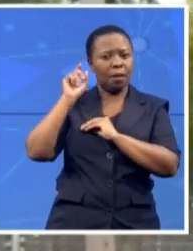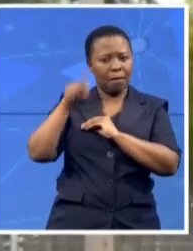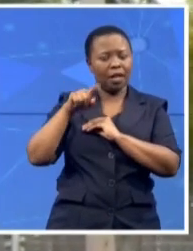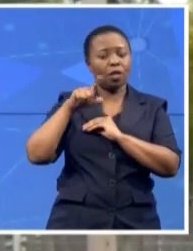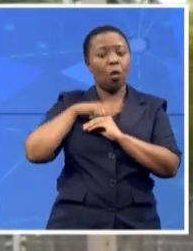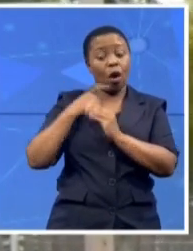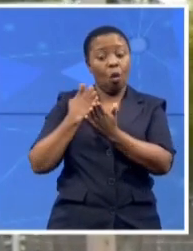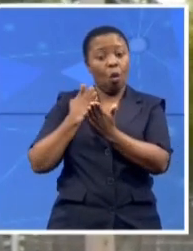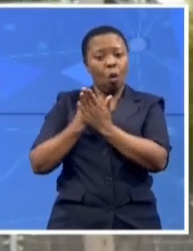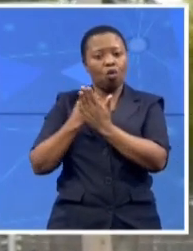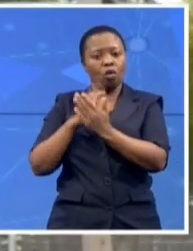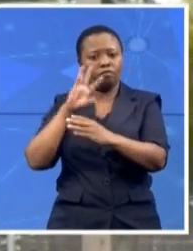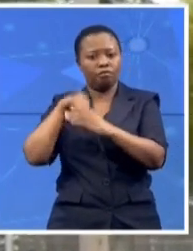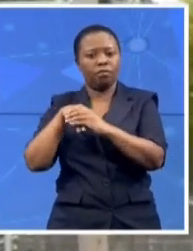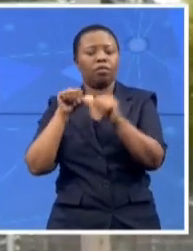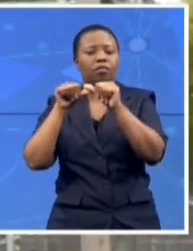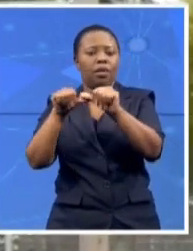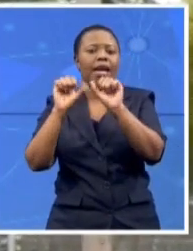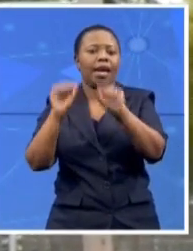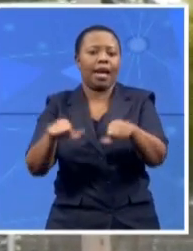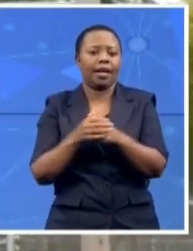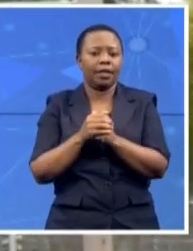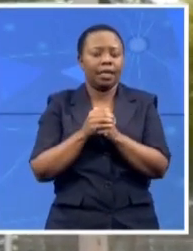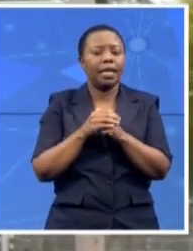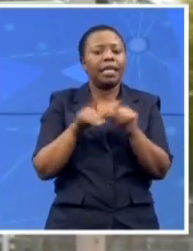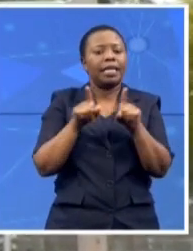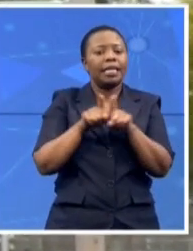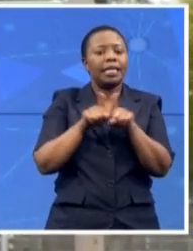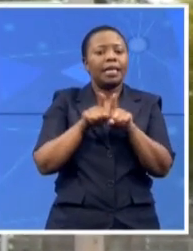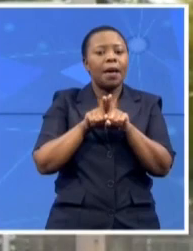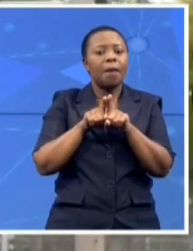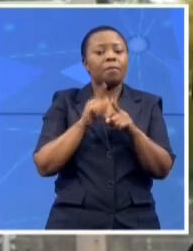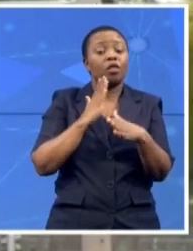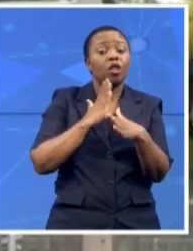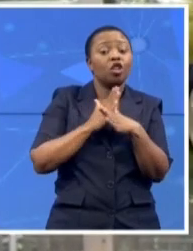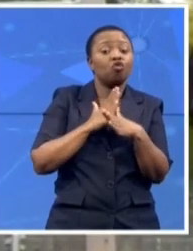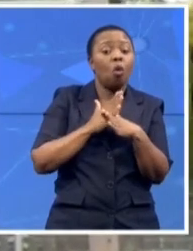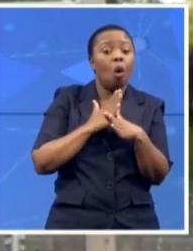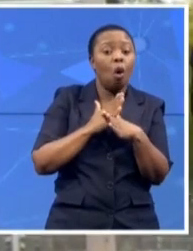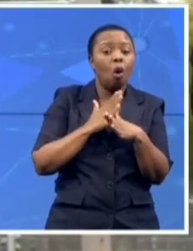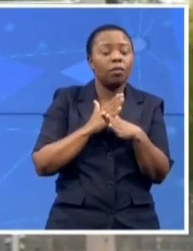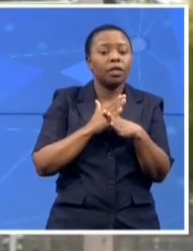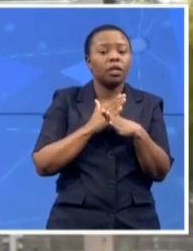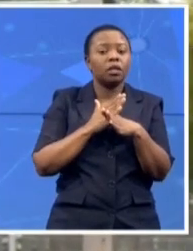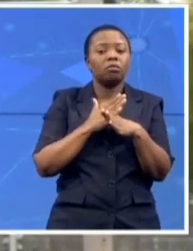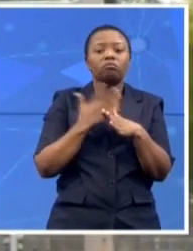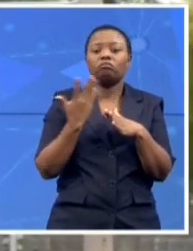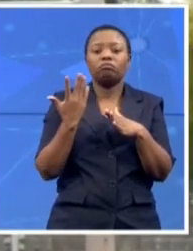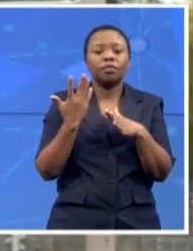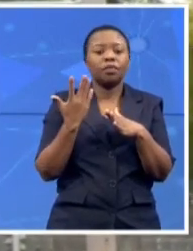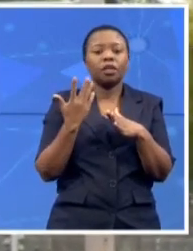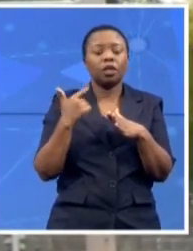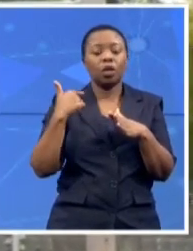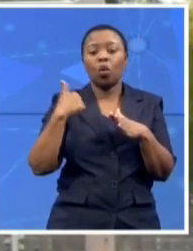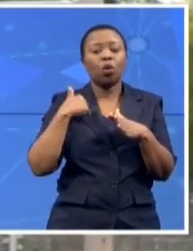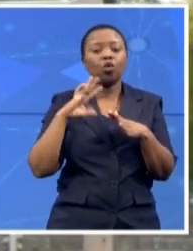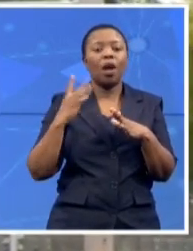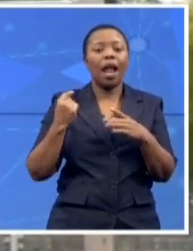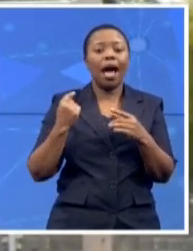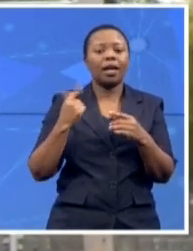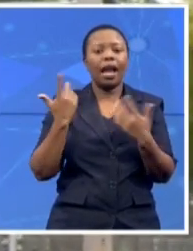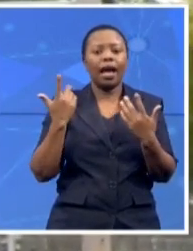of the jobs that are usually, mostly don't usually like to do them, like plumbing, like